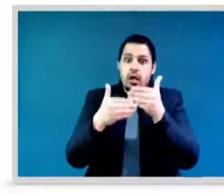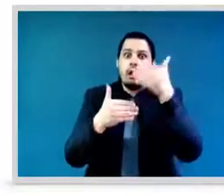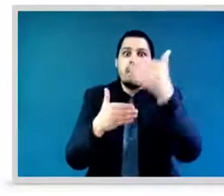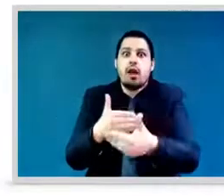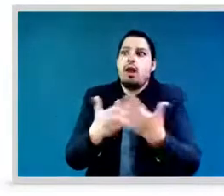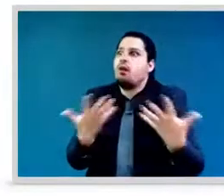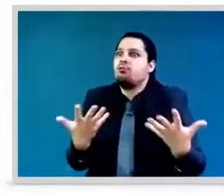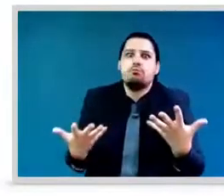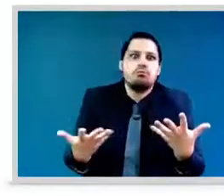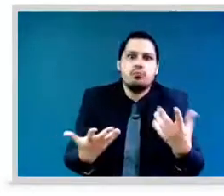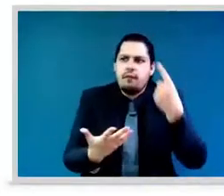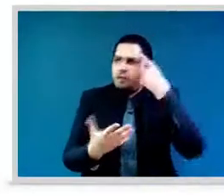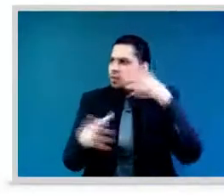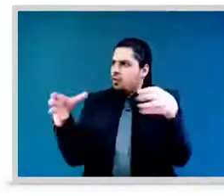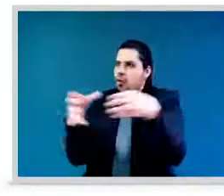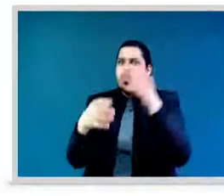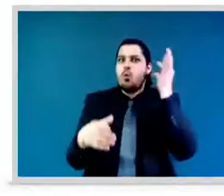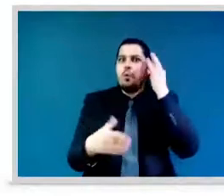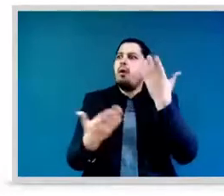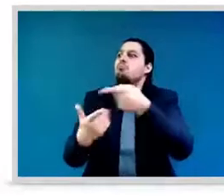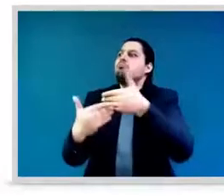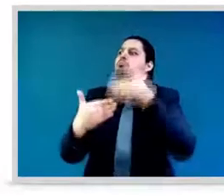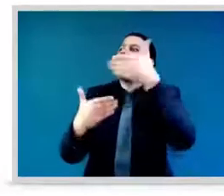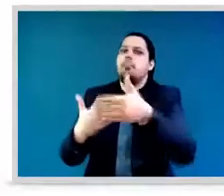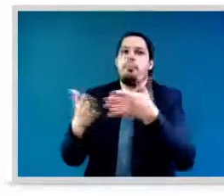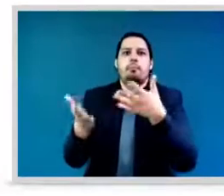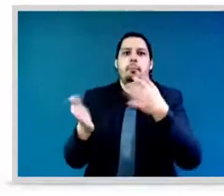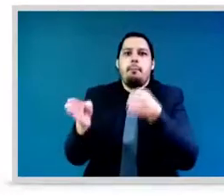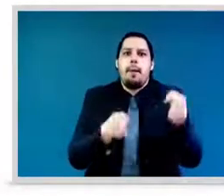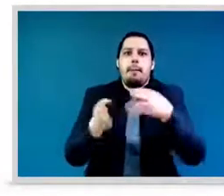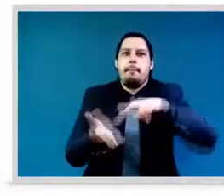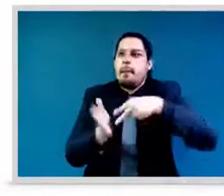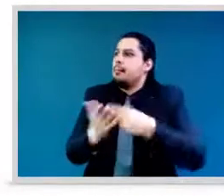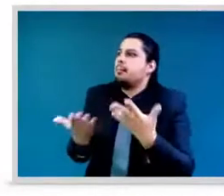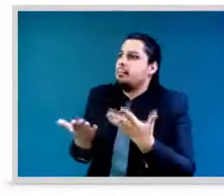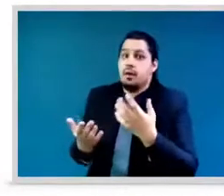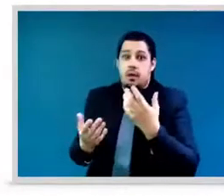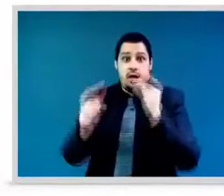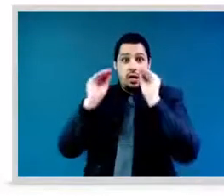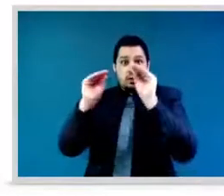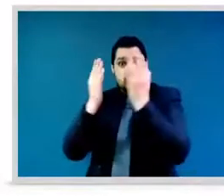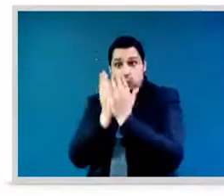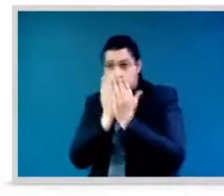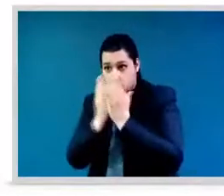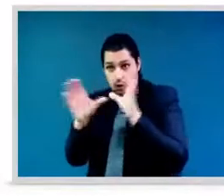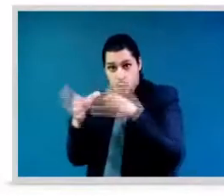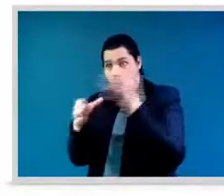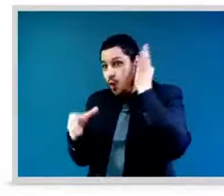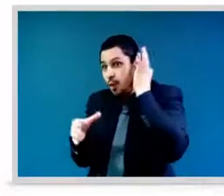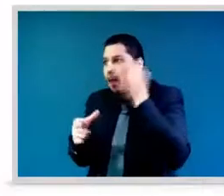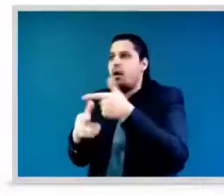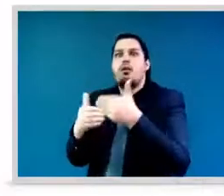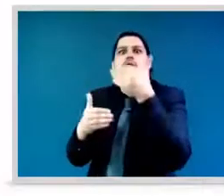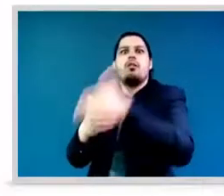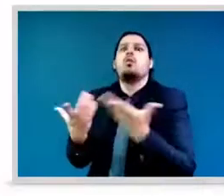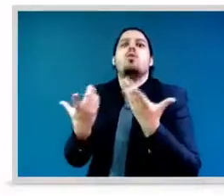theme of women's leadership and participation. And the nations of the